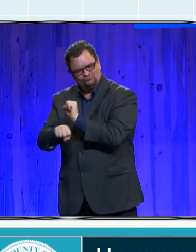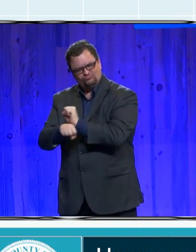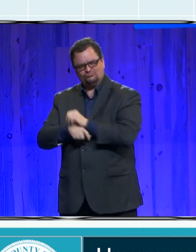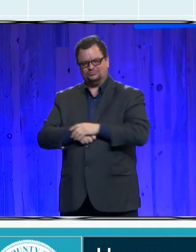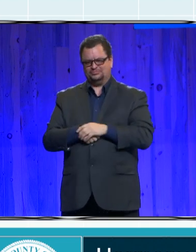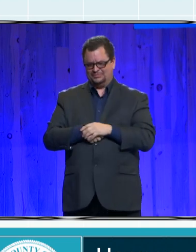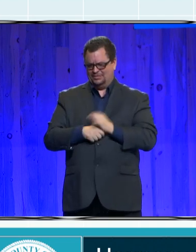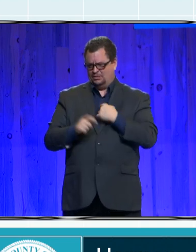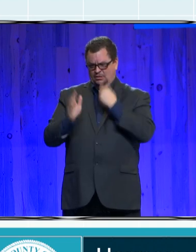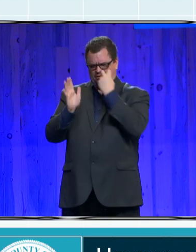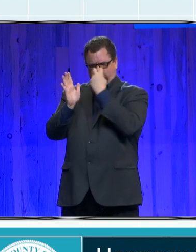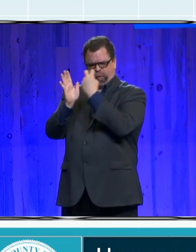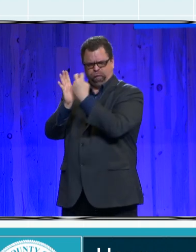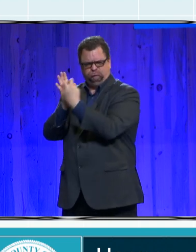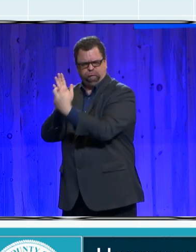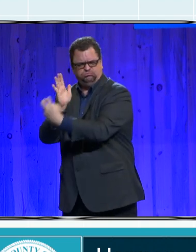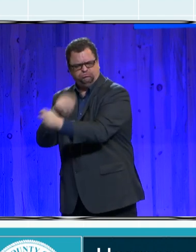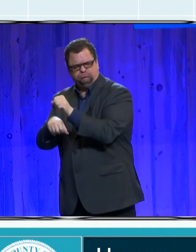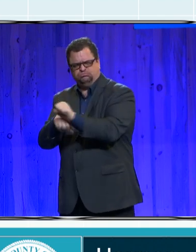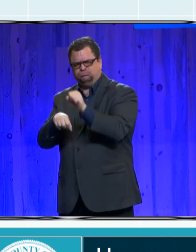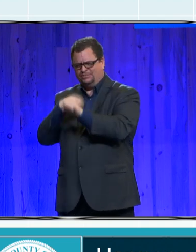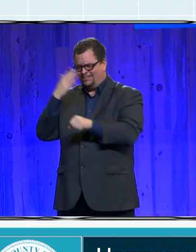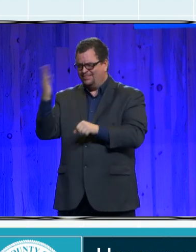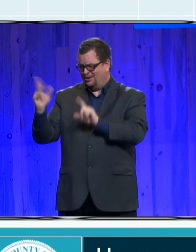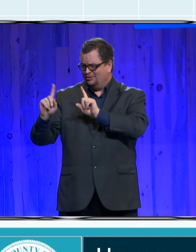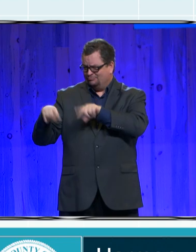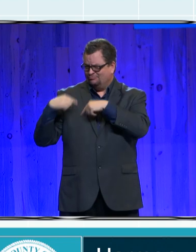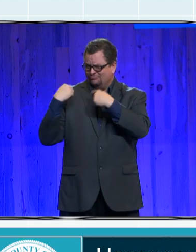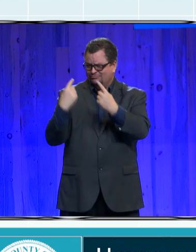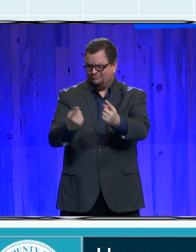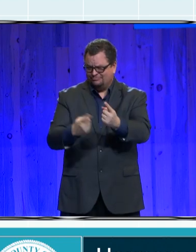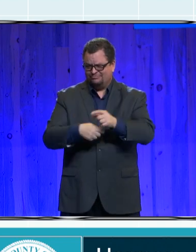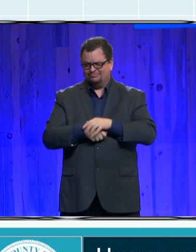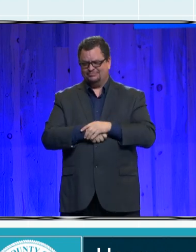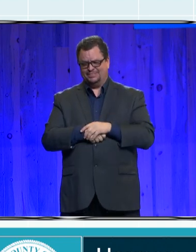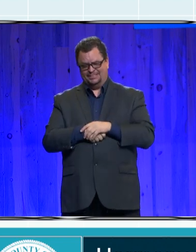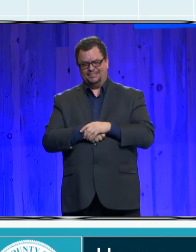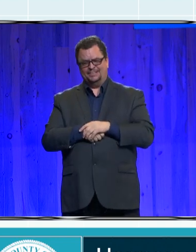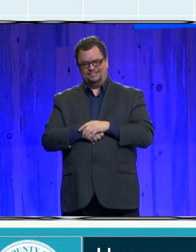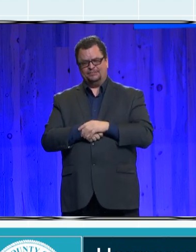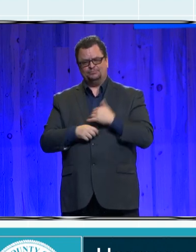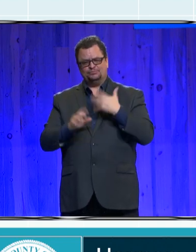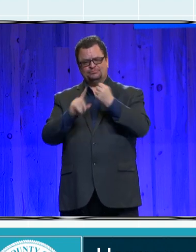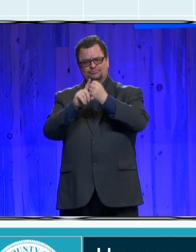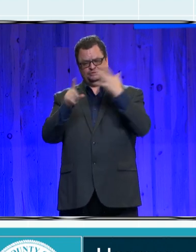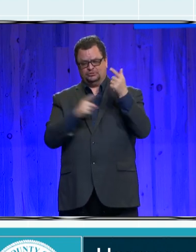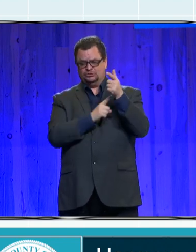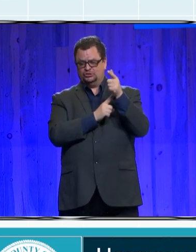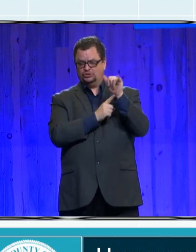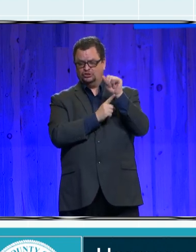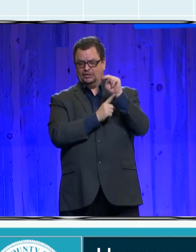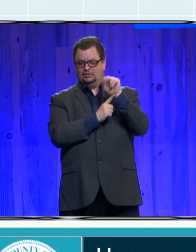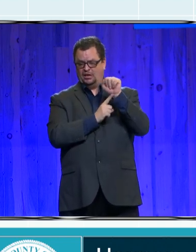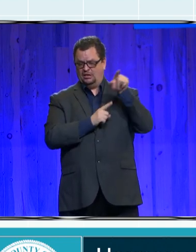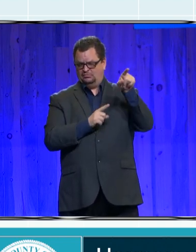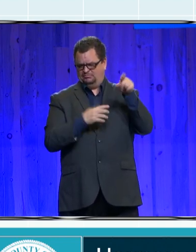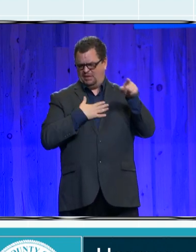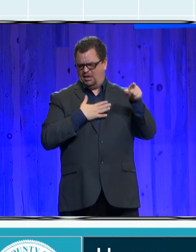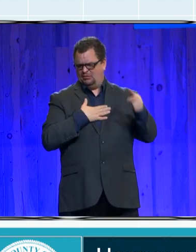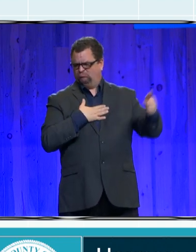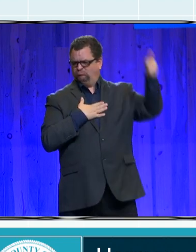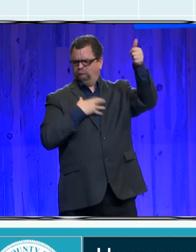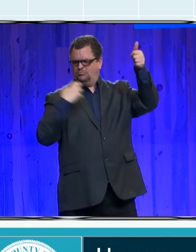Let's expand on that. Gina, who is my chief of staff, gave me her number 10 years ago and said, call anytime.